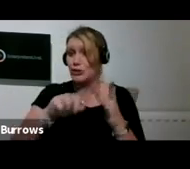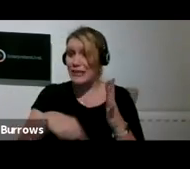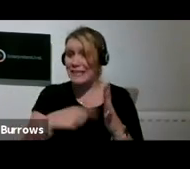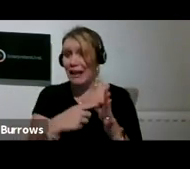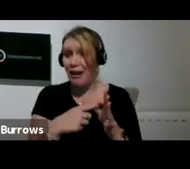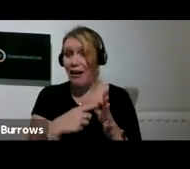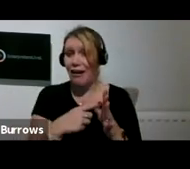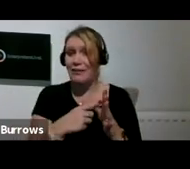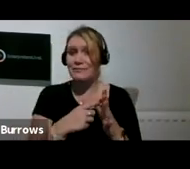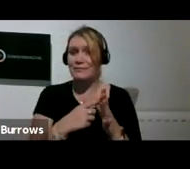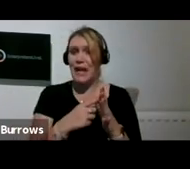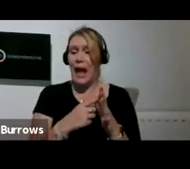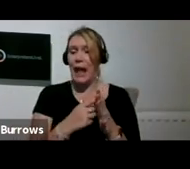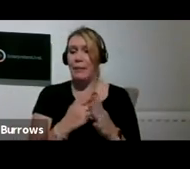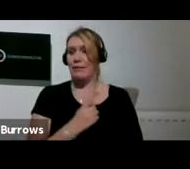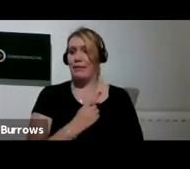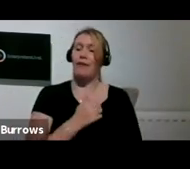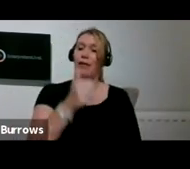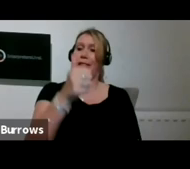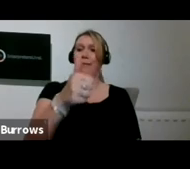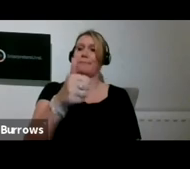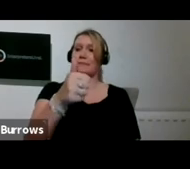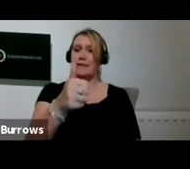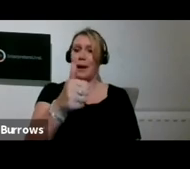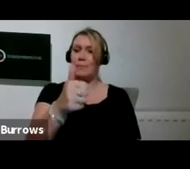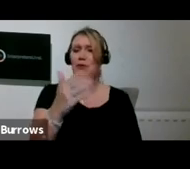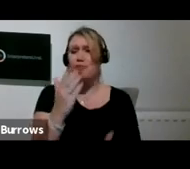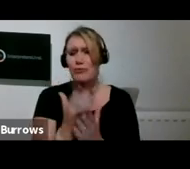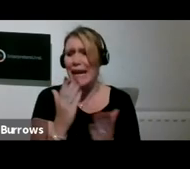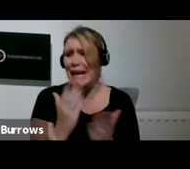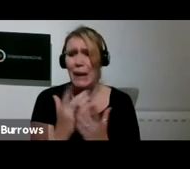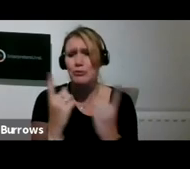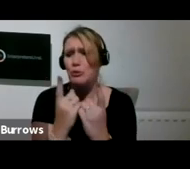And yeah, just things that made that amused me a bit really.